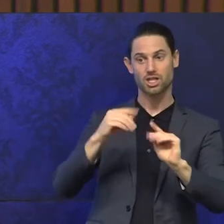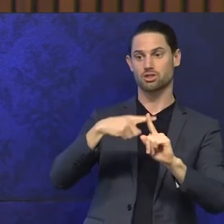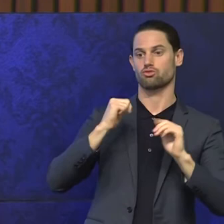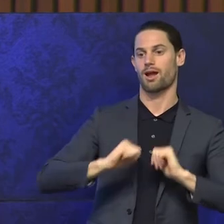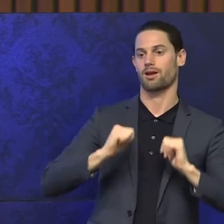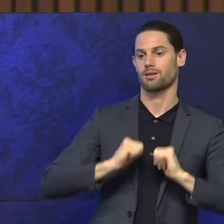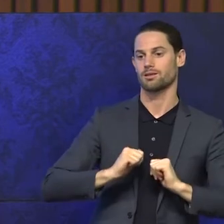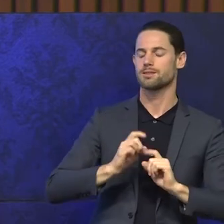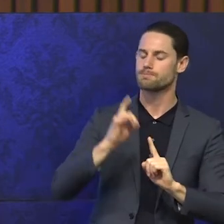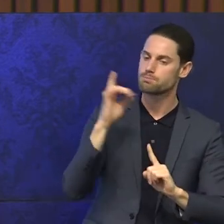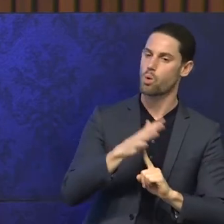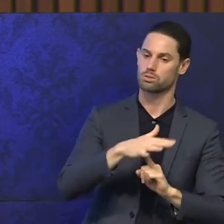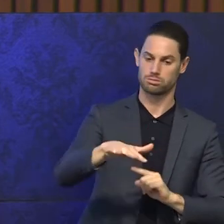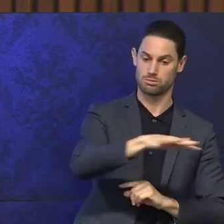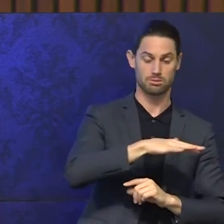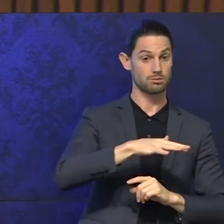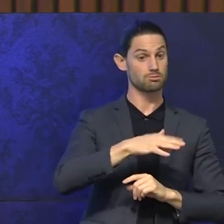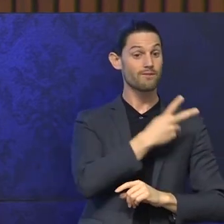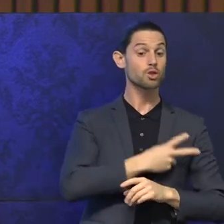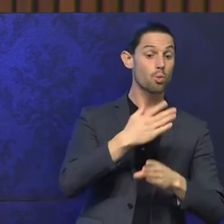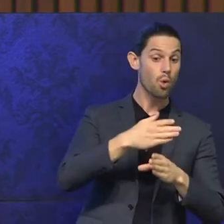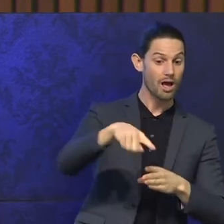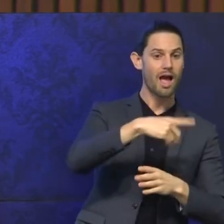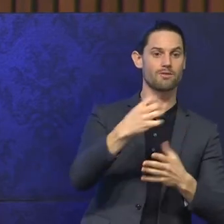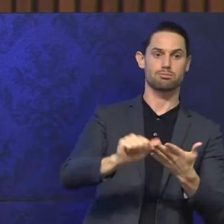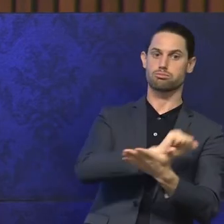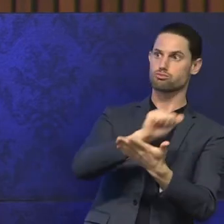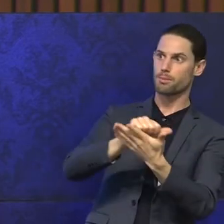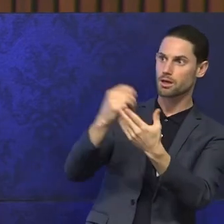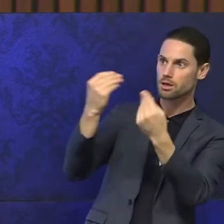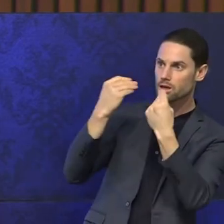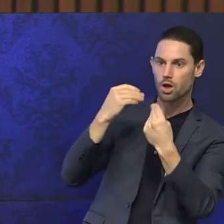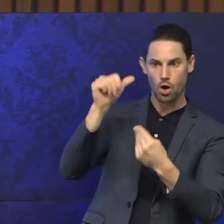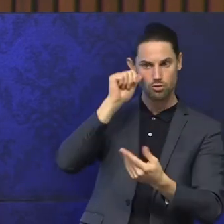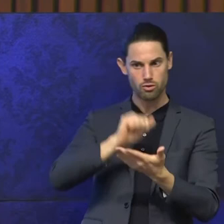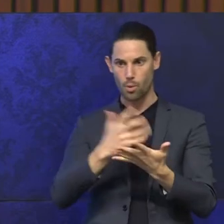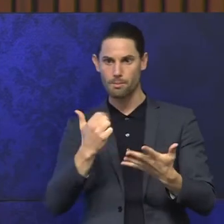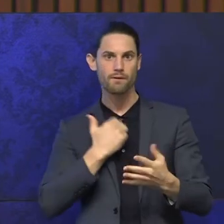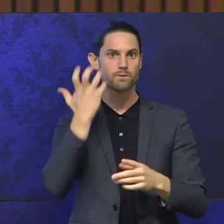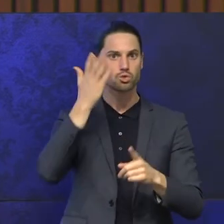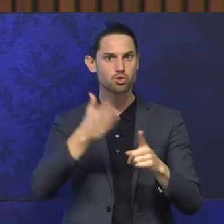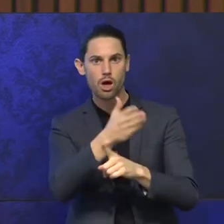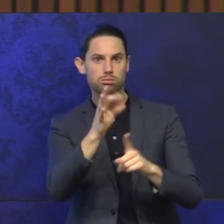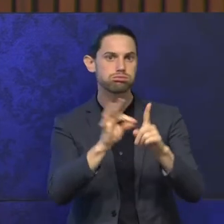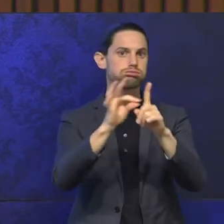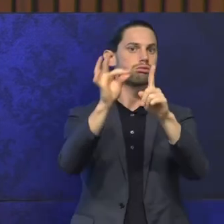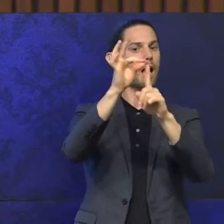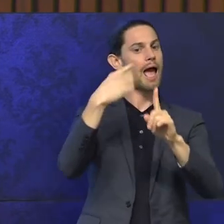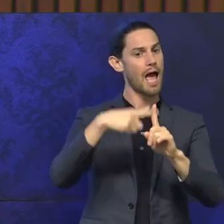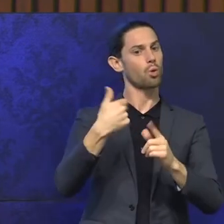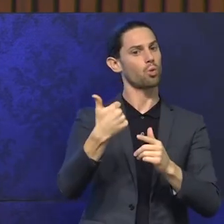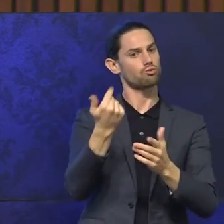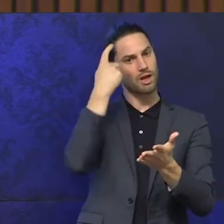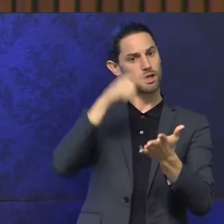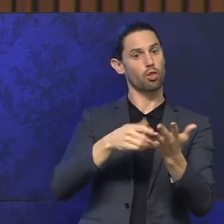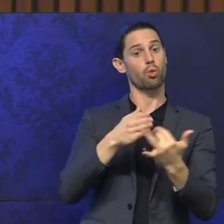essential that the workforce is properly educated and trained with pathways, careers and full recognition. One of the things we've been doing